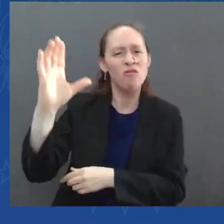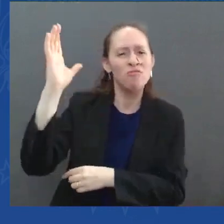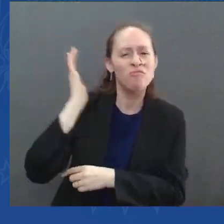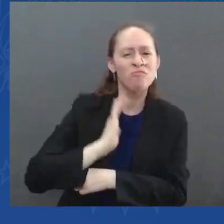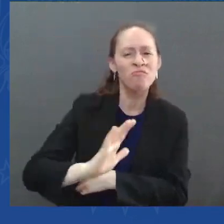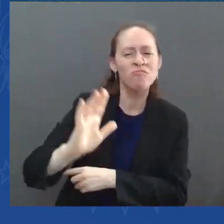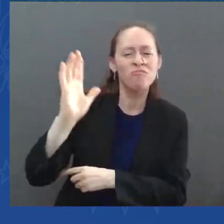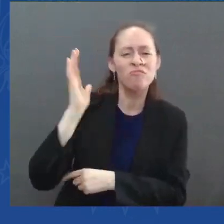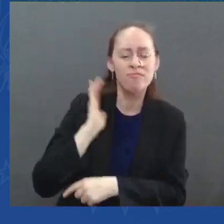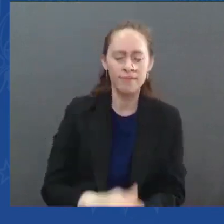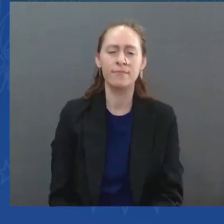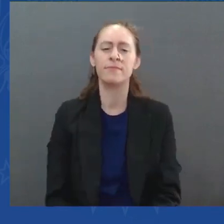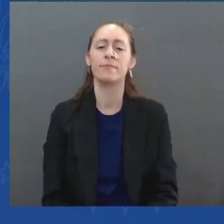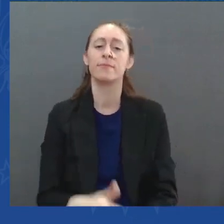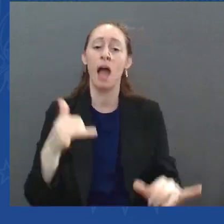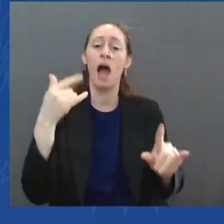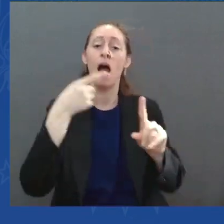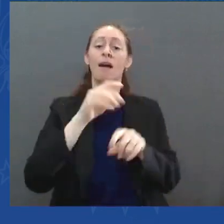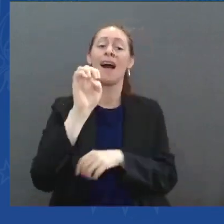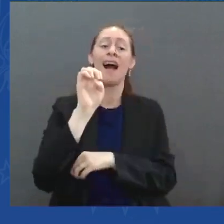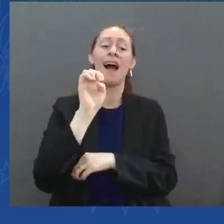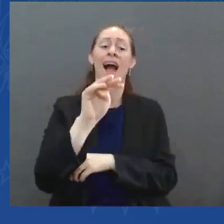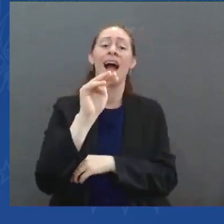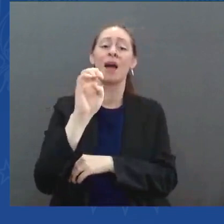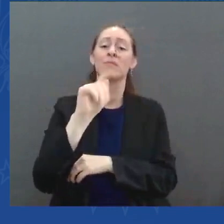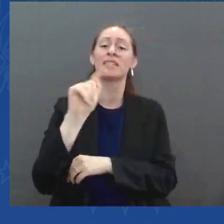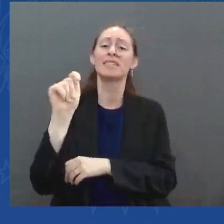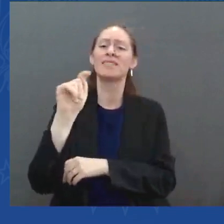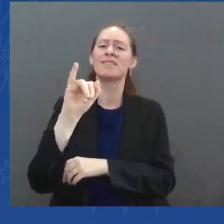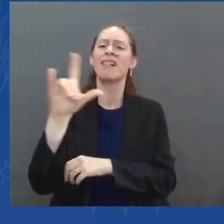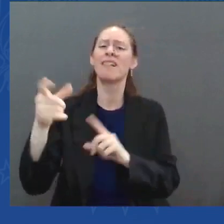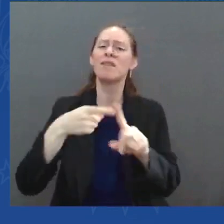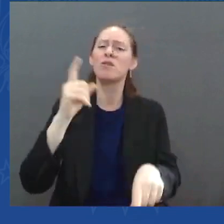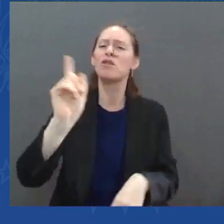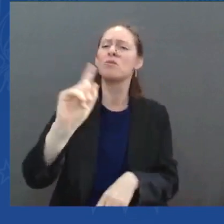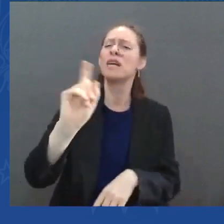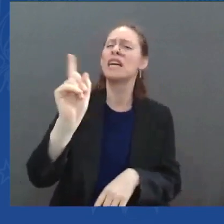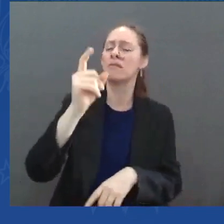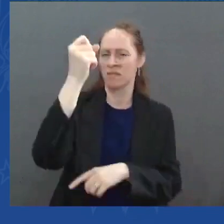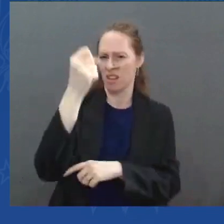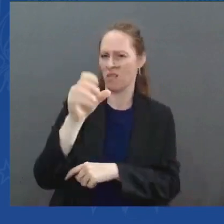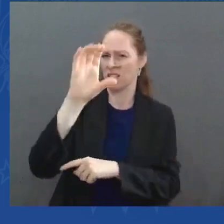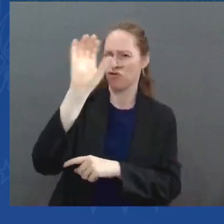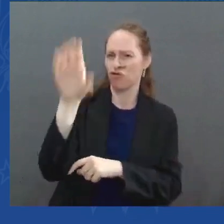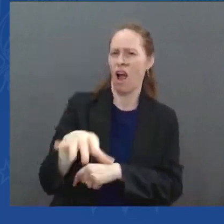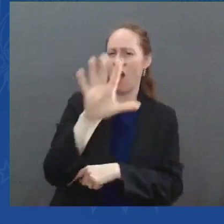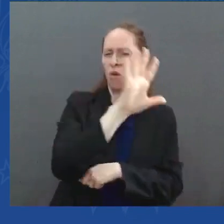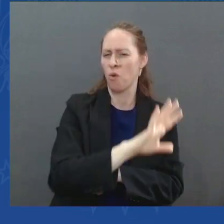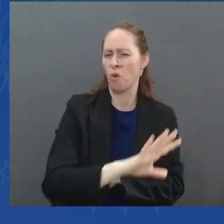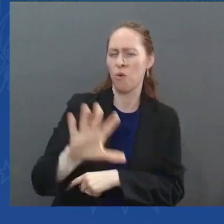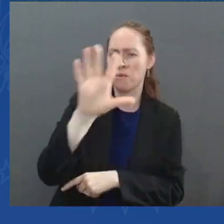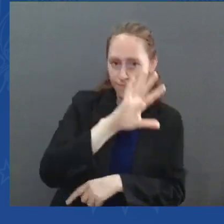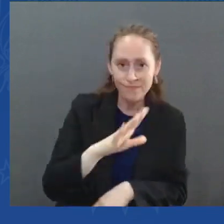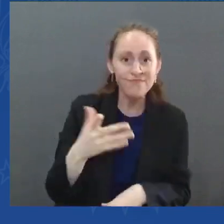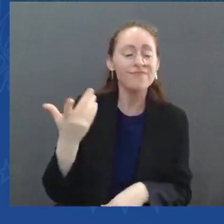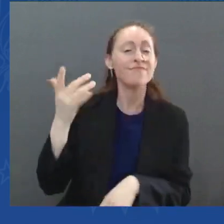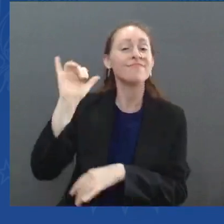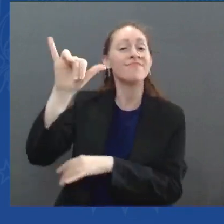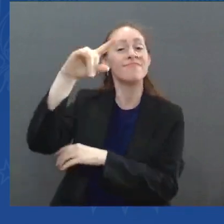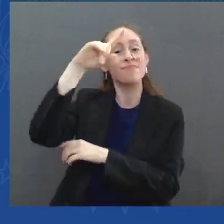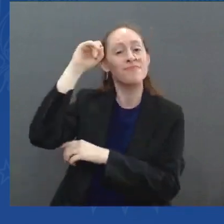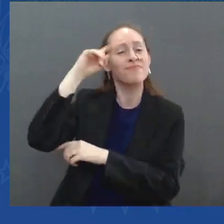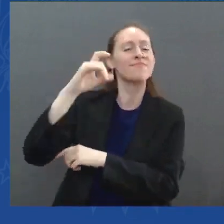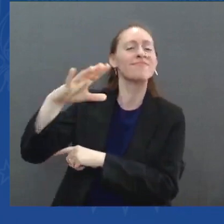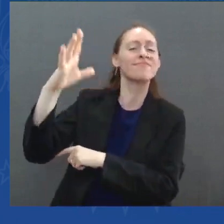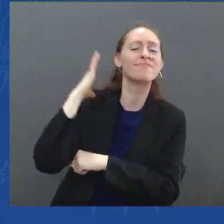cousins. In the summer of 1955, Emmett turned 14 years old, ready to start eighth